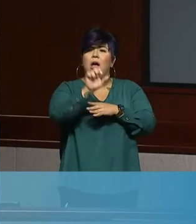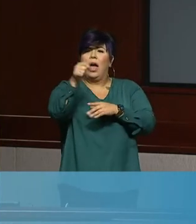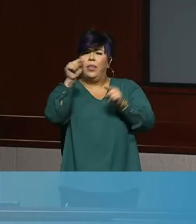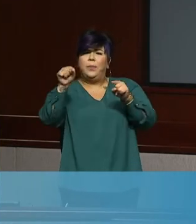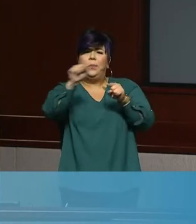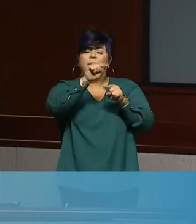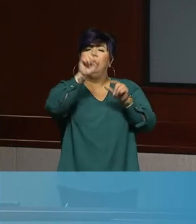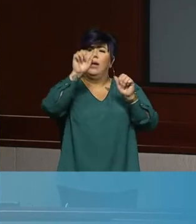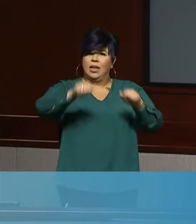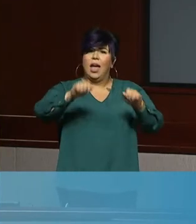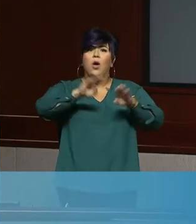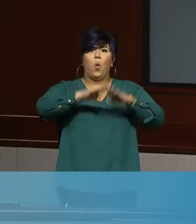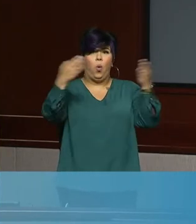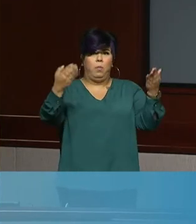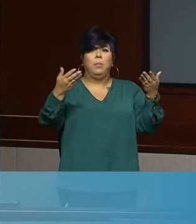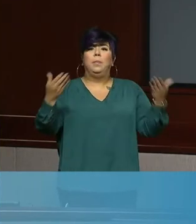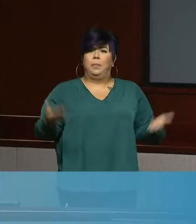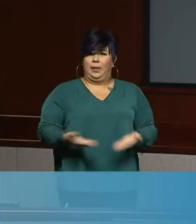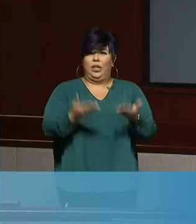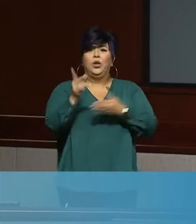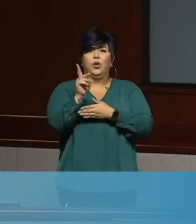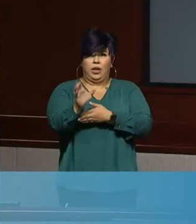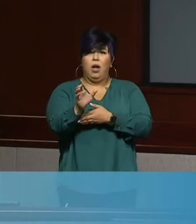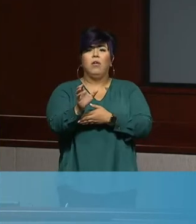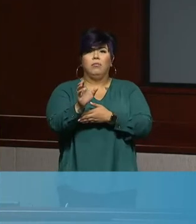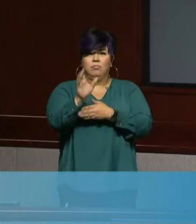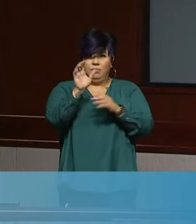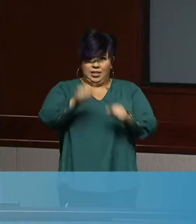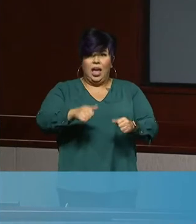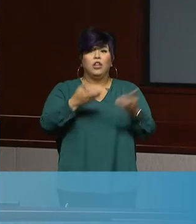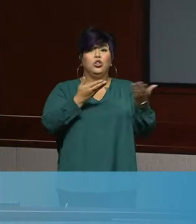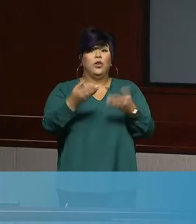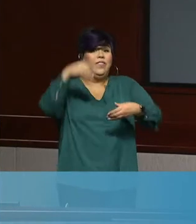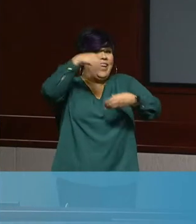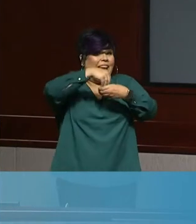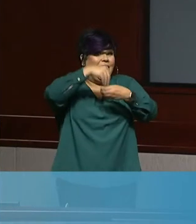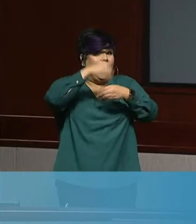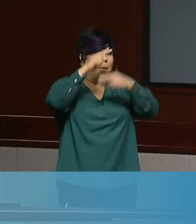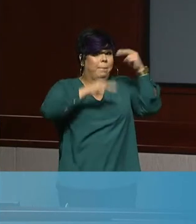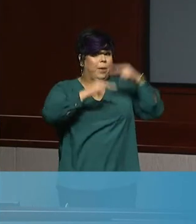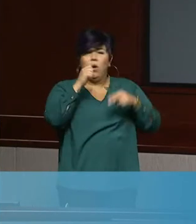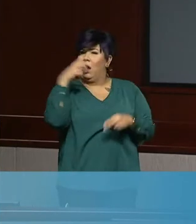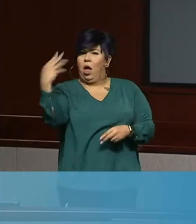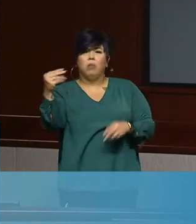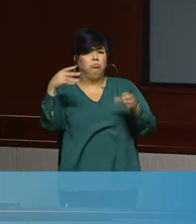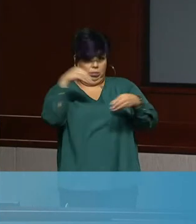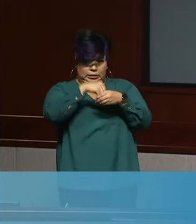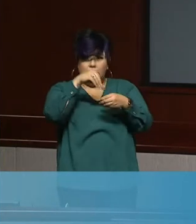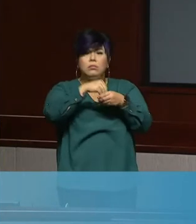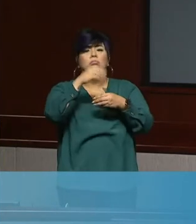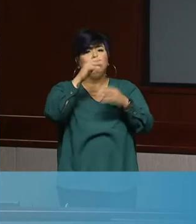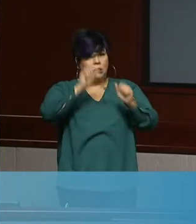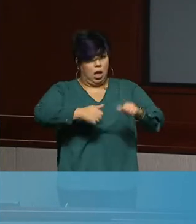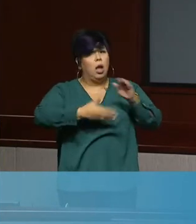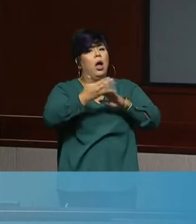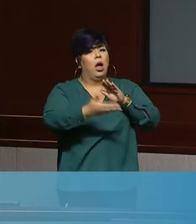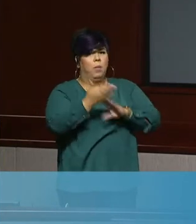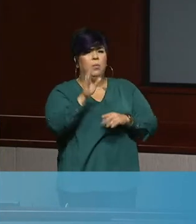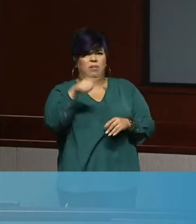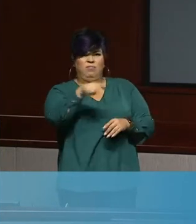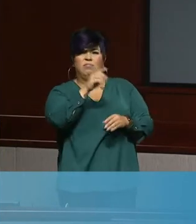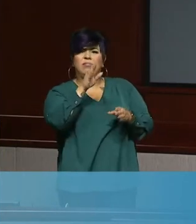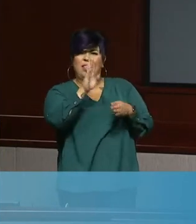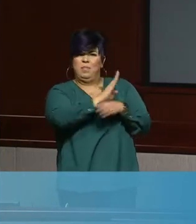operating under guidance. Here in Kern County, nail salons may begin indoor operations today following the state's issued guidance for that industry.